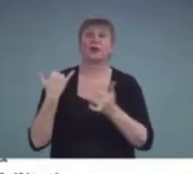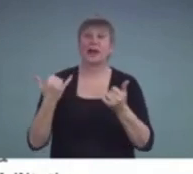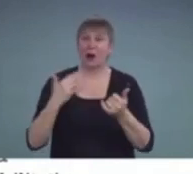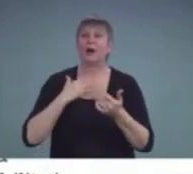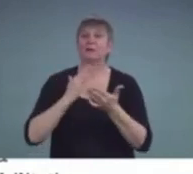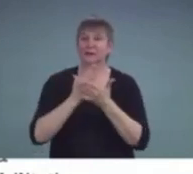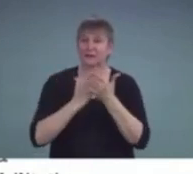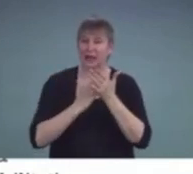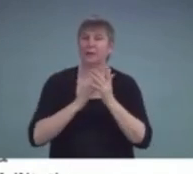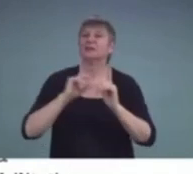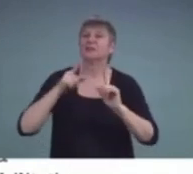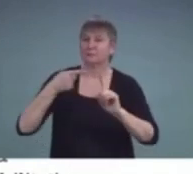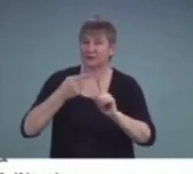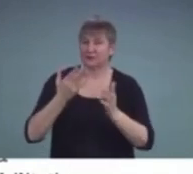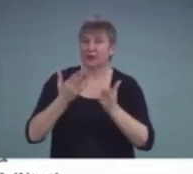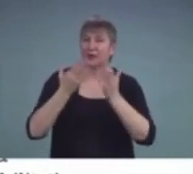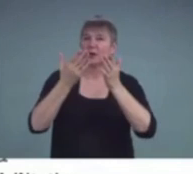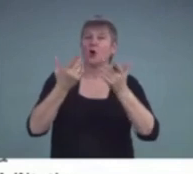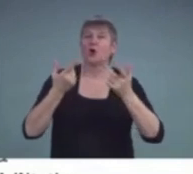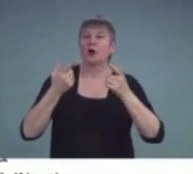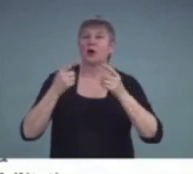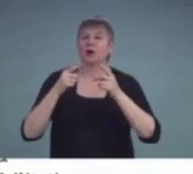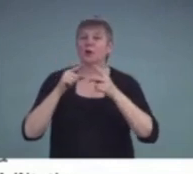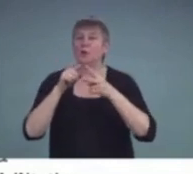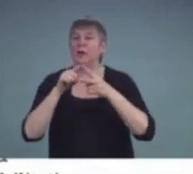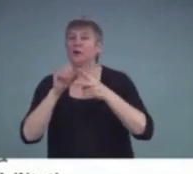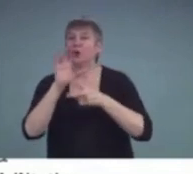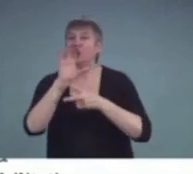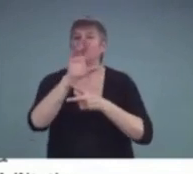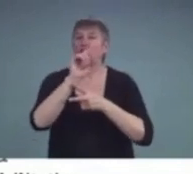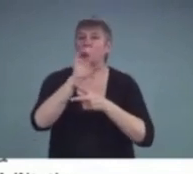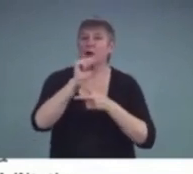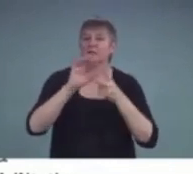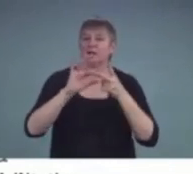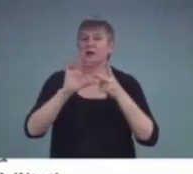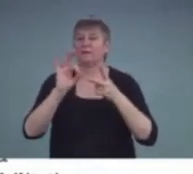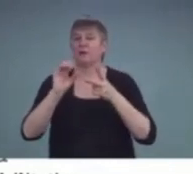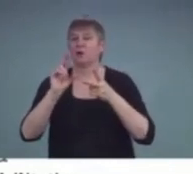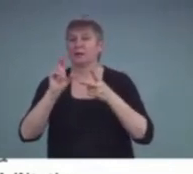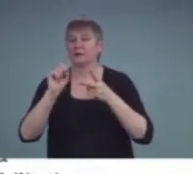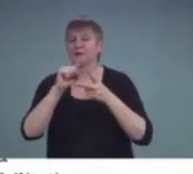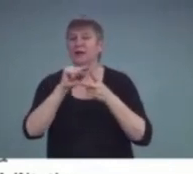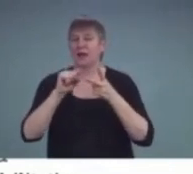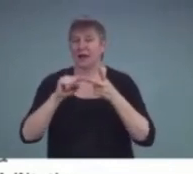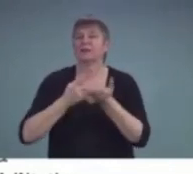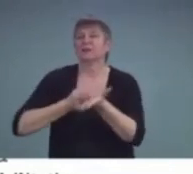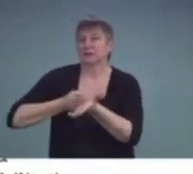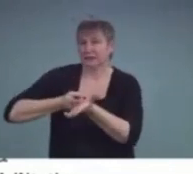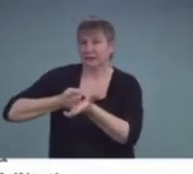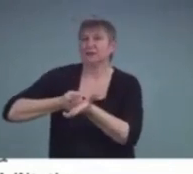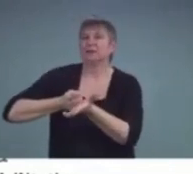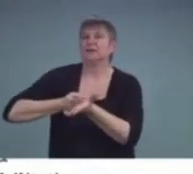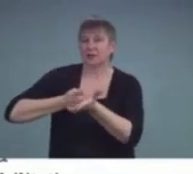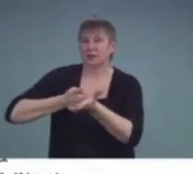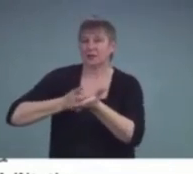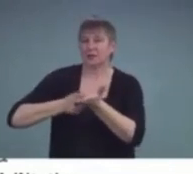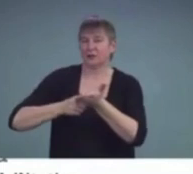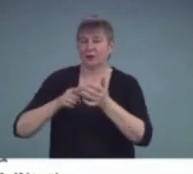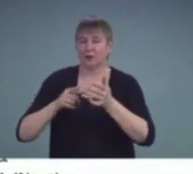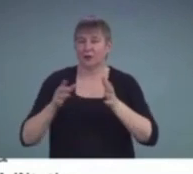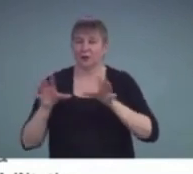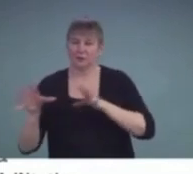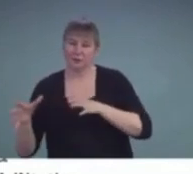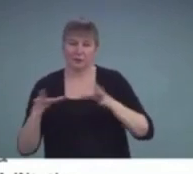when you would use cross and focus from that conference that the kind of consensus